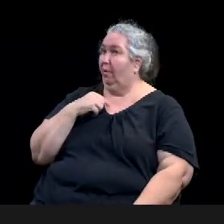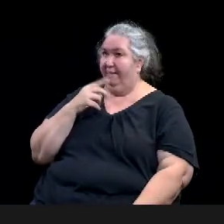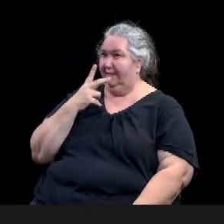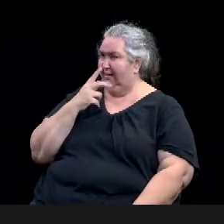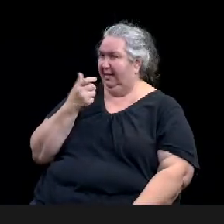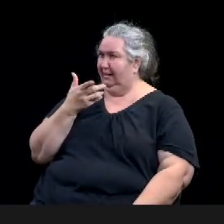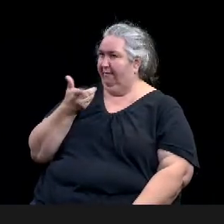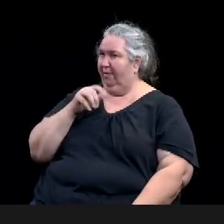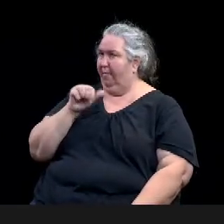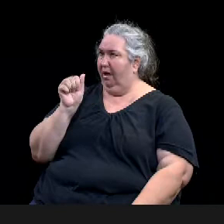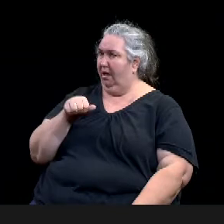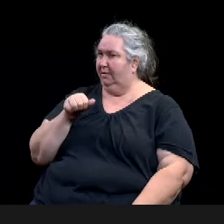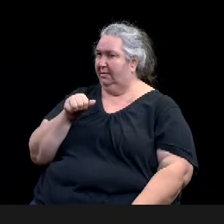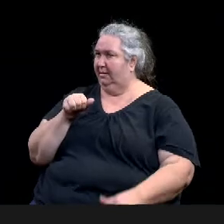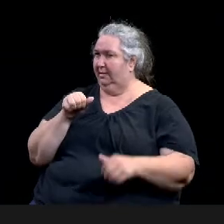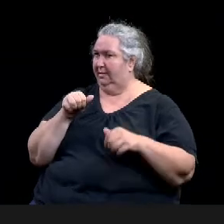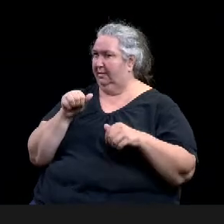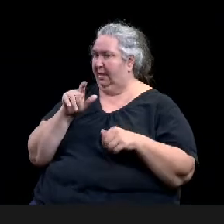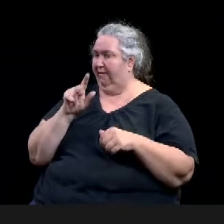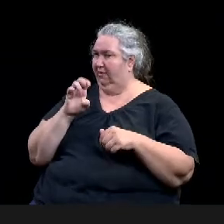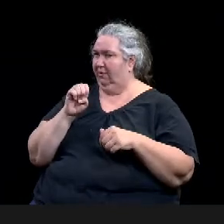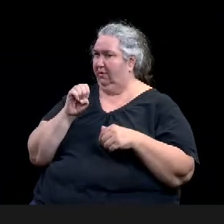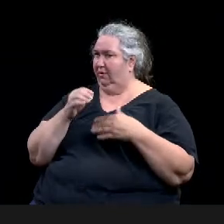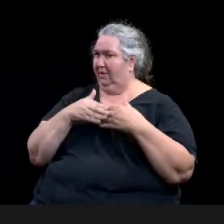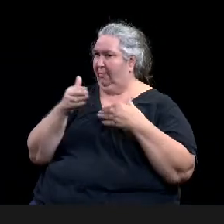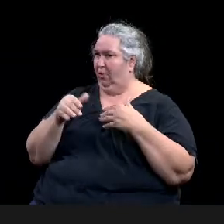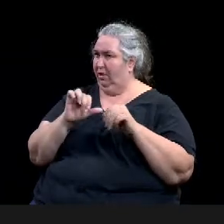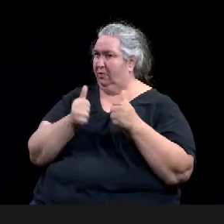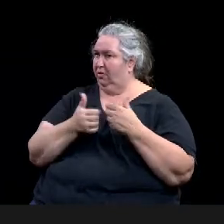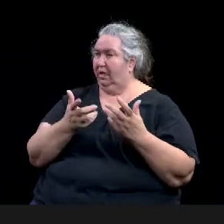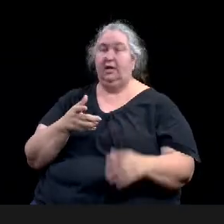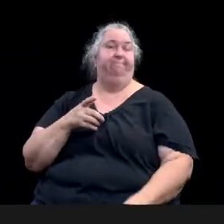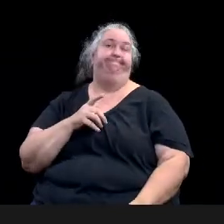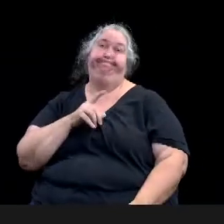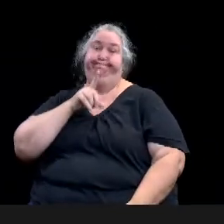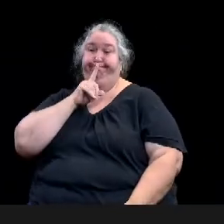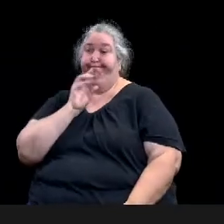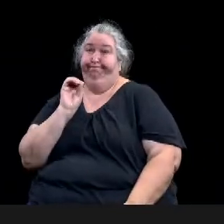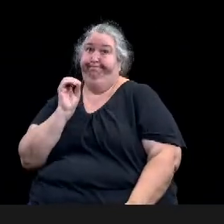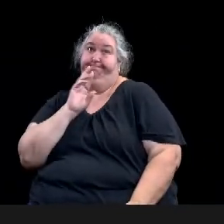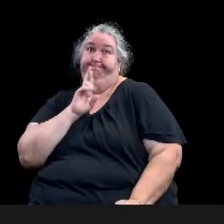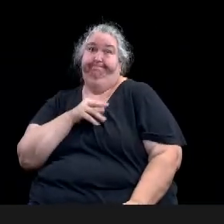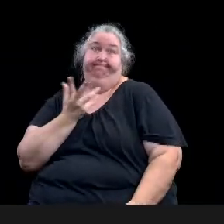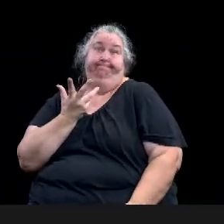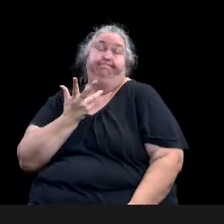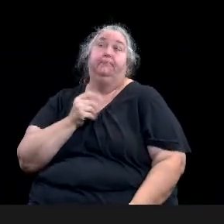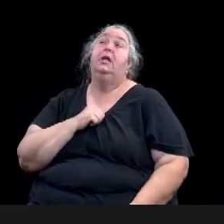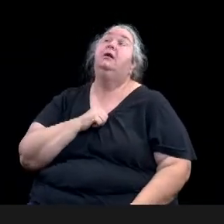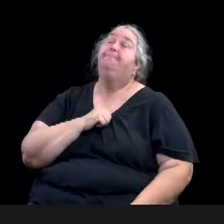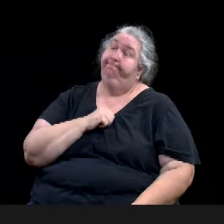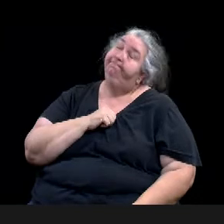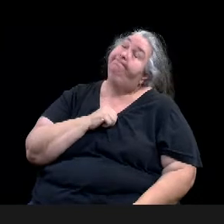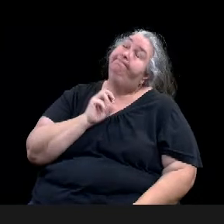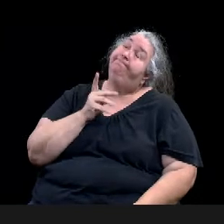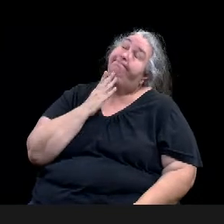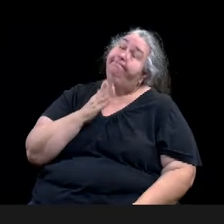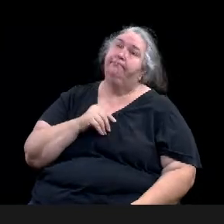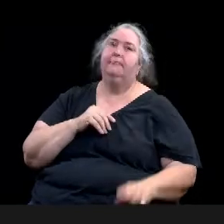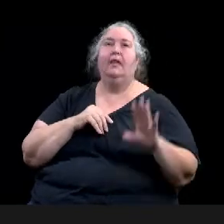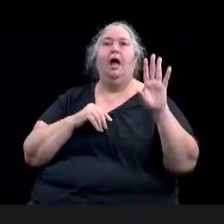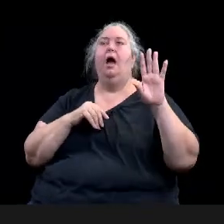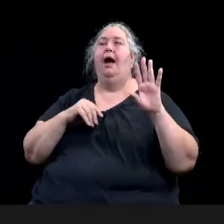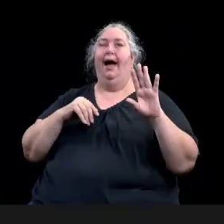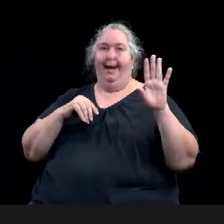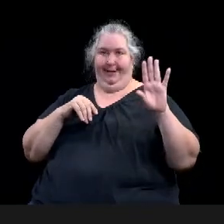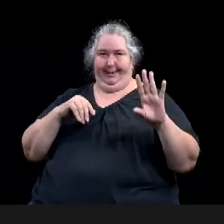Awesome. Thanks. Glenn, I should probably know this, but as it's currently designated as C2 and, and